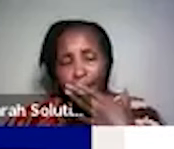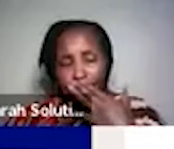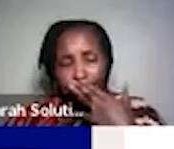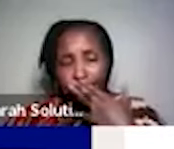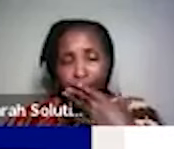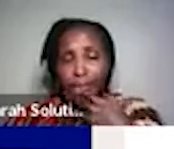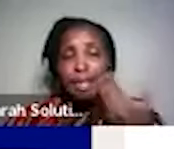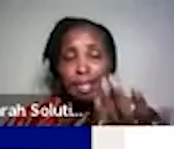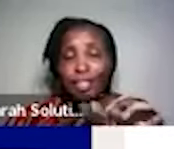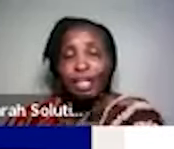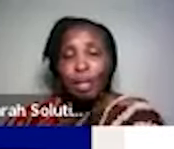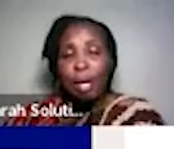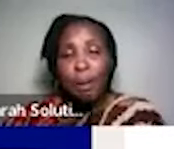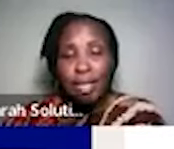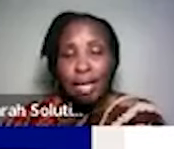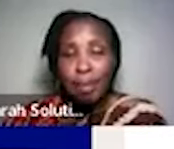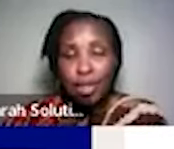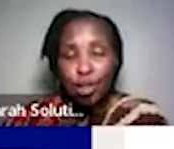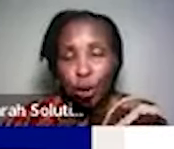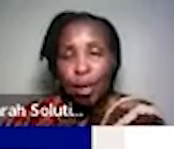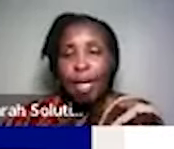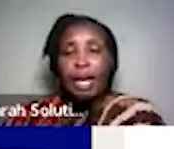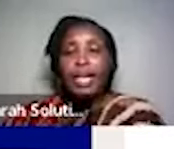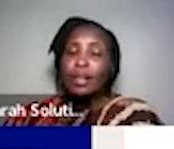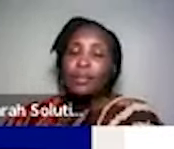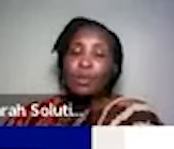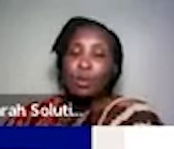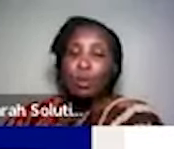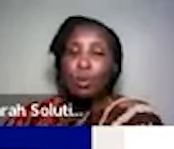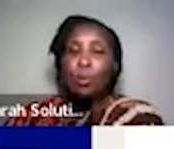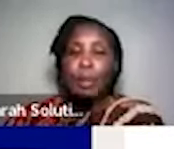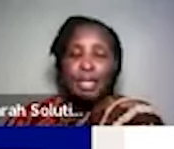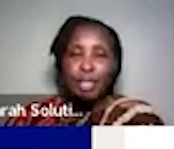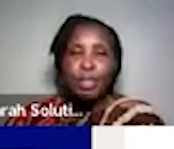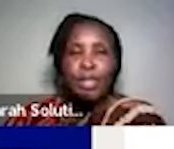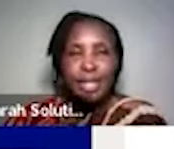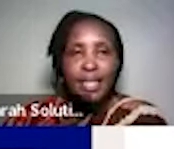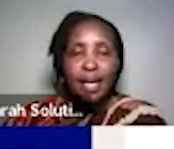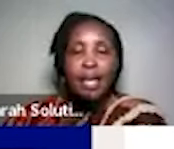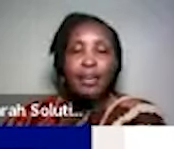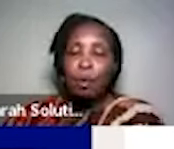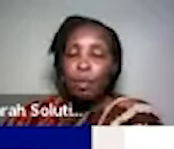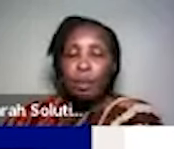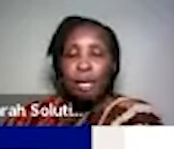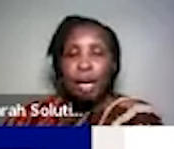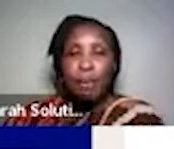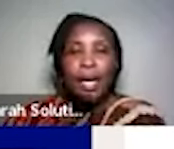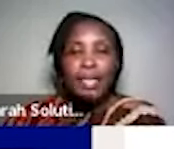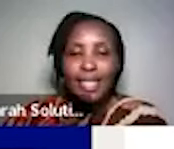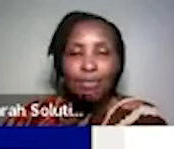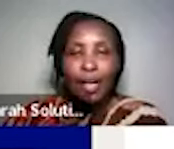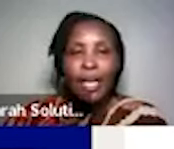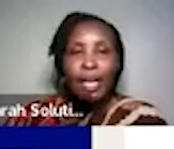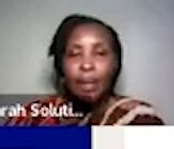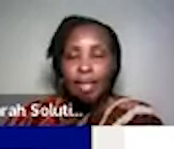the and uh they actually do an amazing amazing job and then we have suluhu mediation center if you want to become